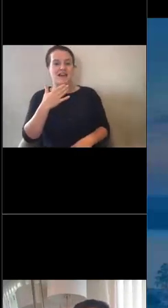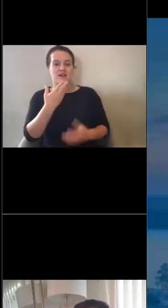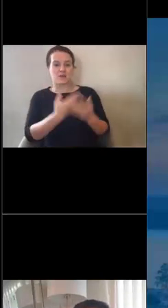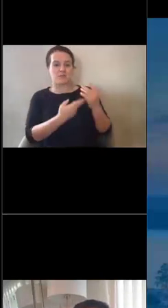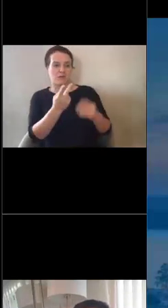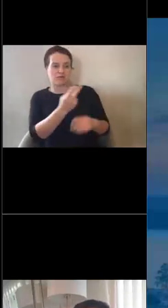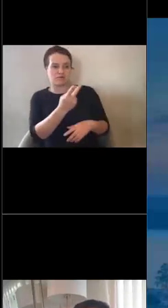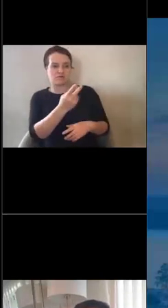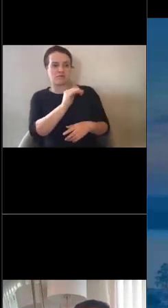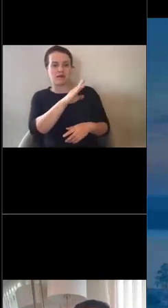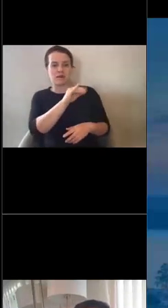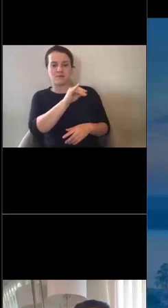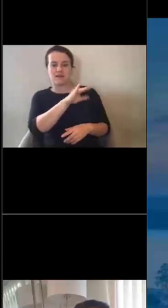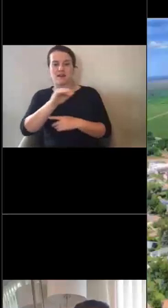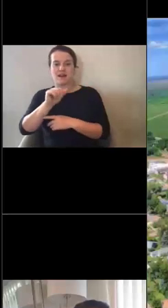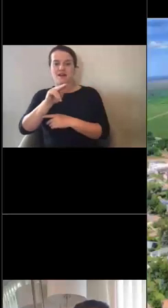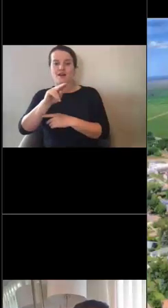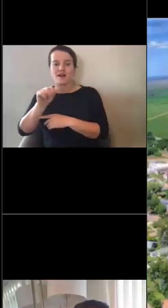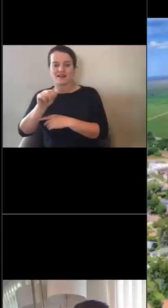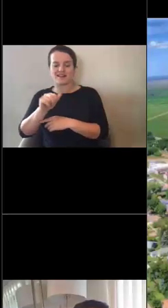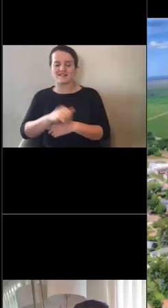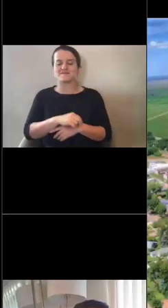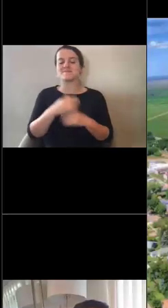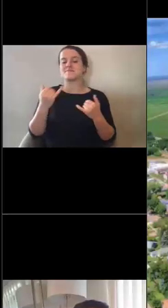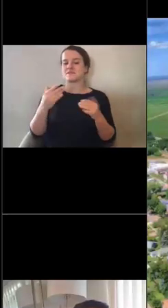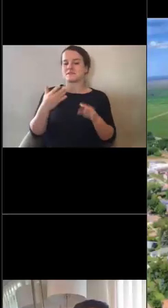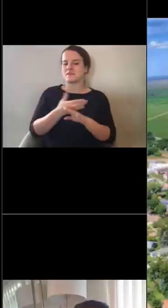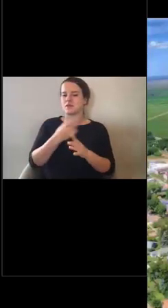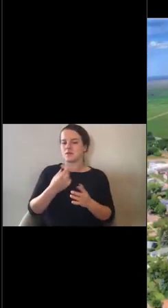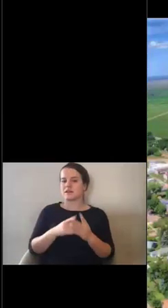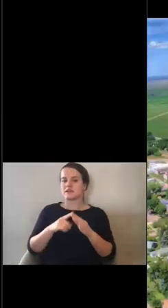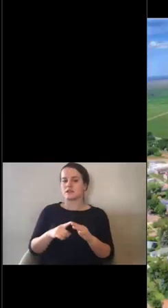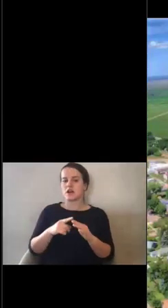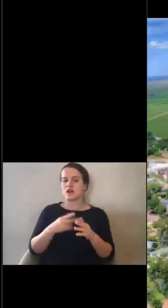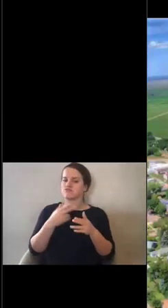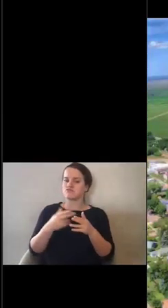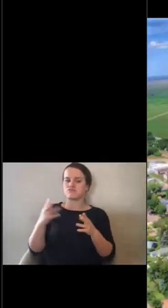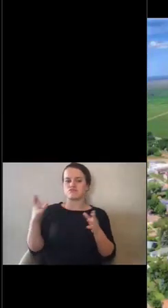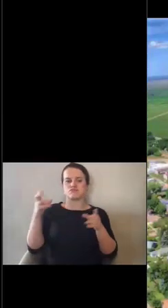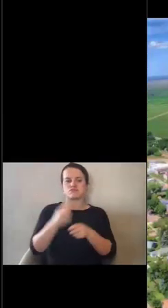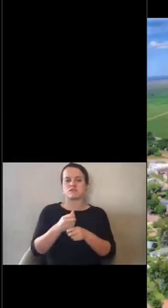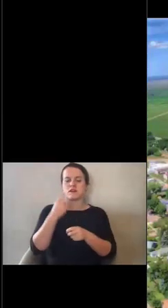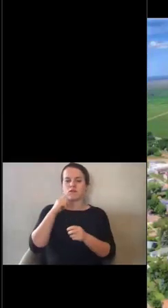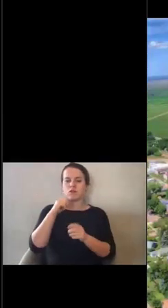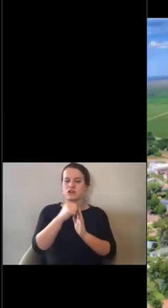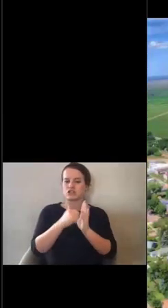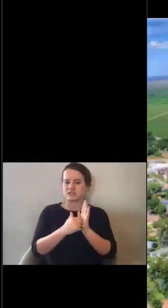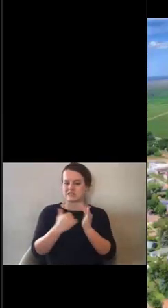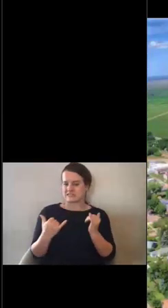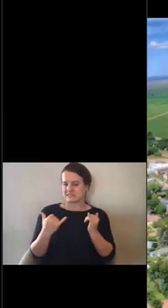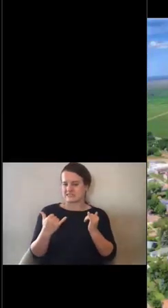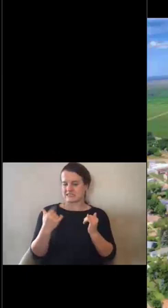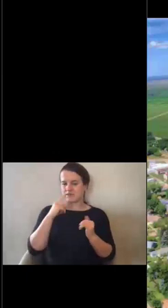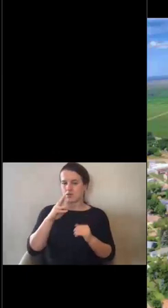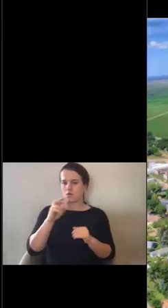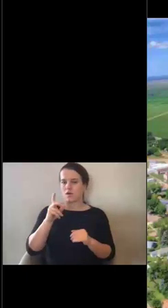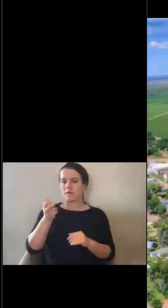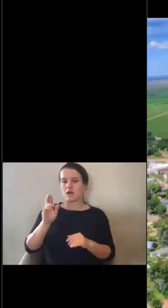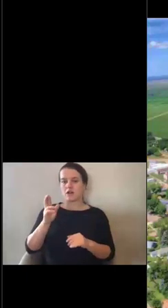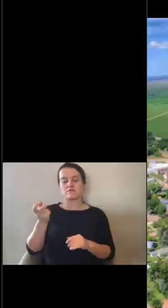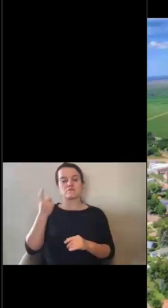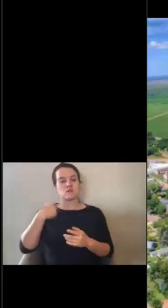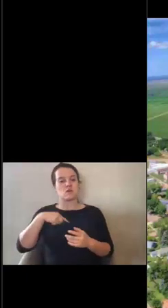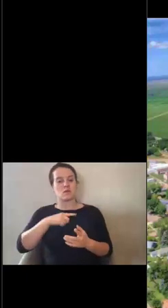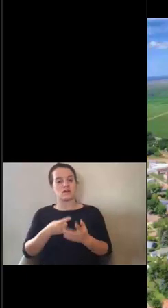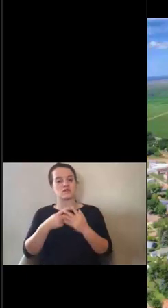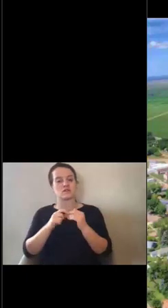those opening remarks. Before we begin, I want to provide a brief overview of the agenda of today's webinar. We will begin with a COVID